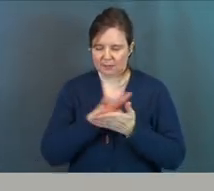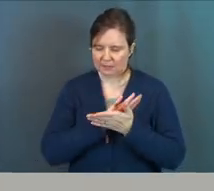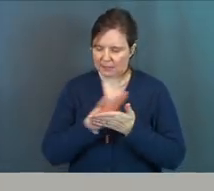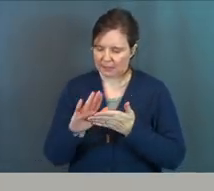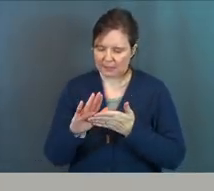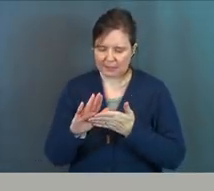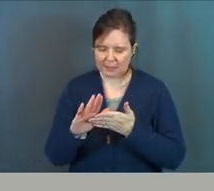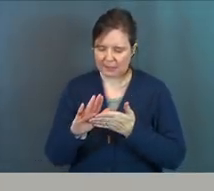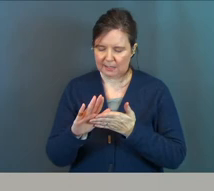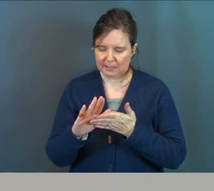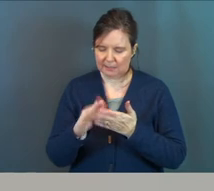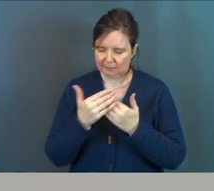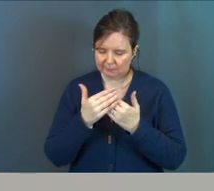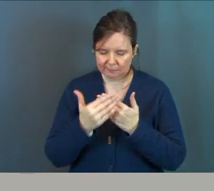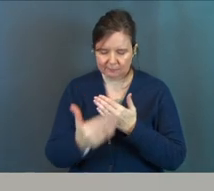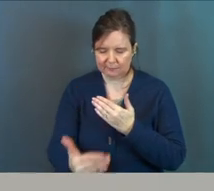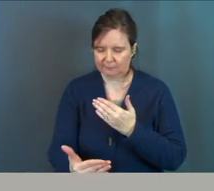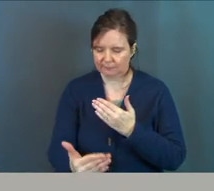clean slate.